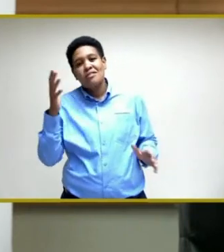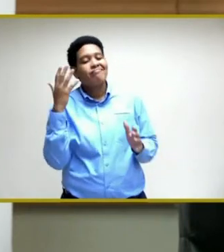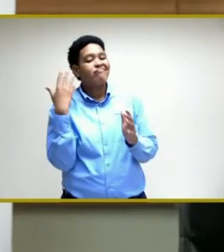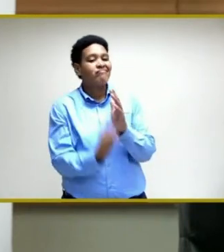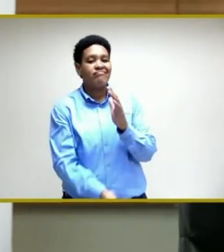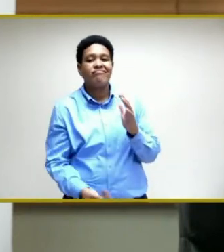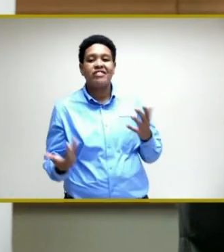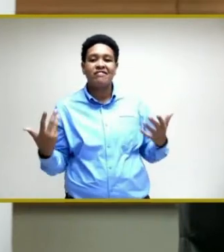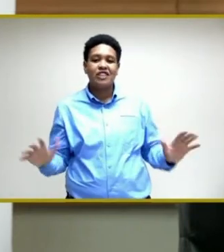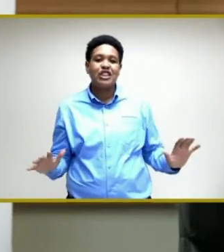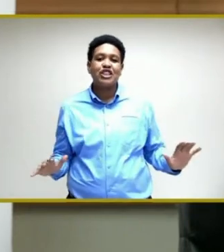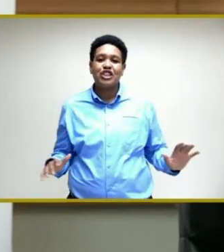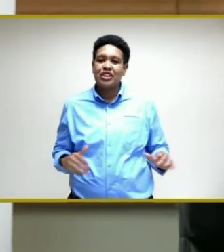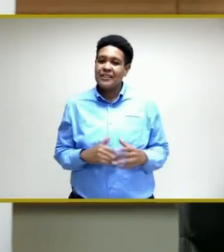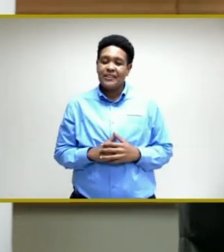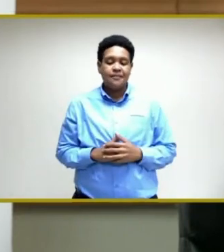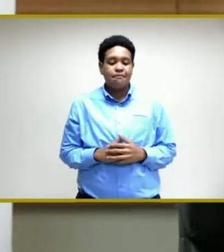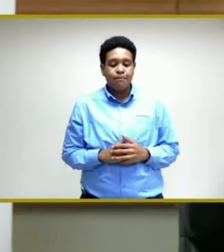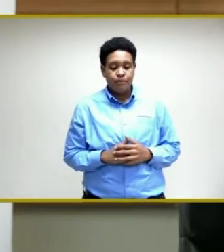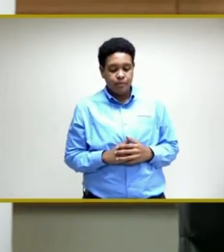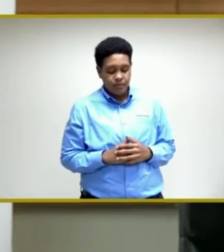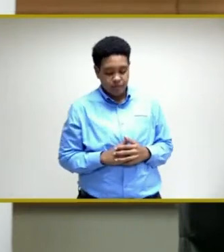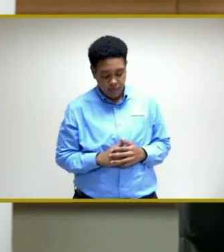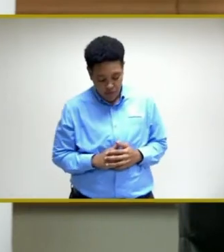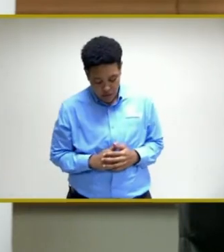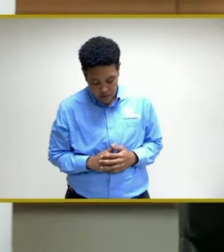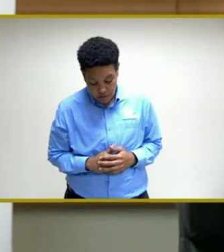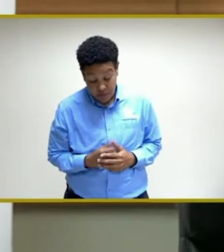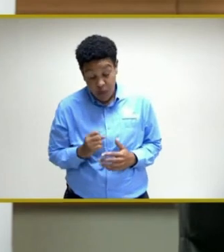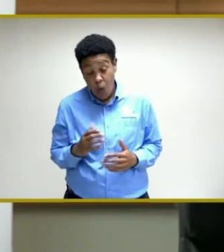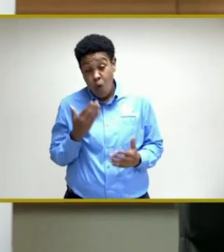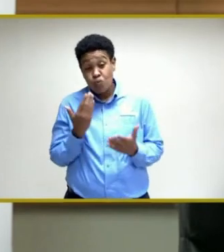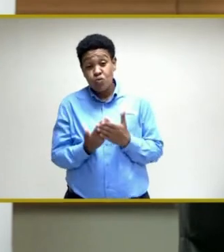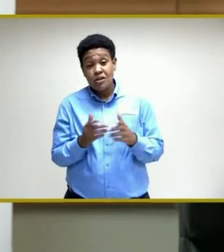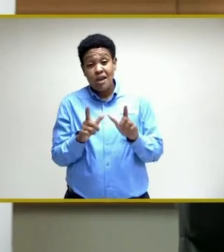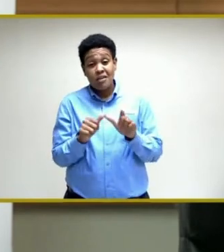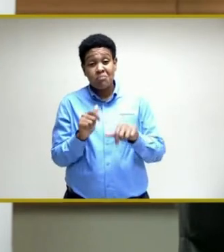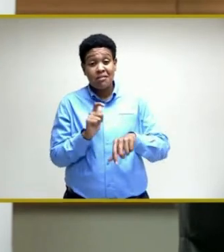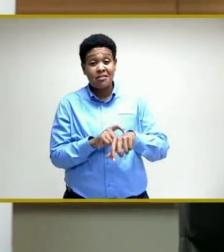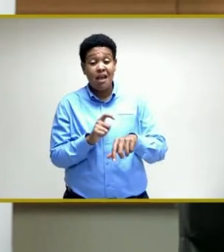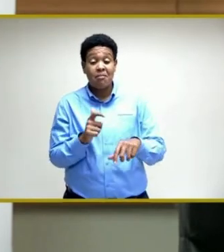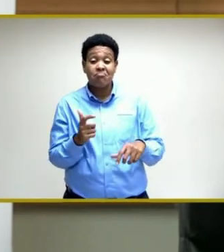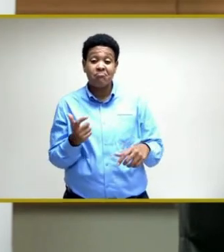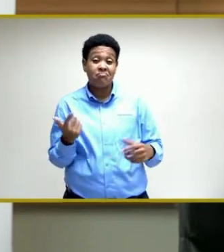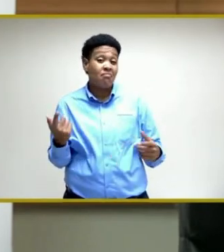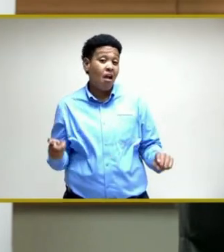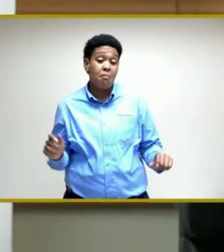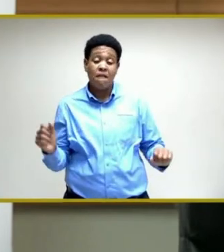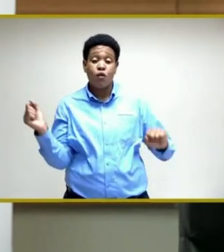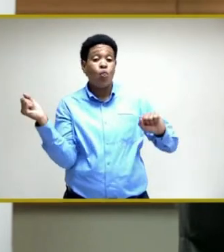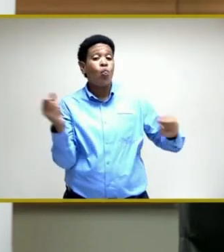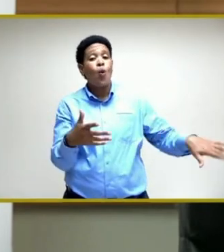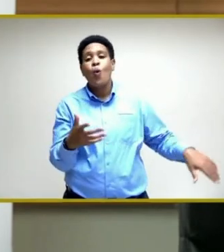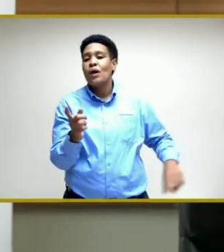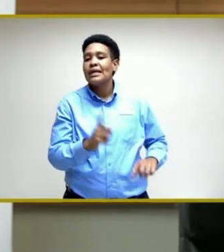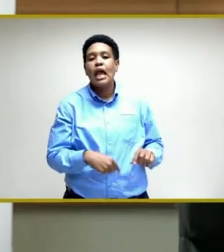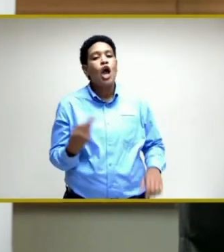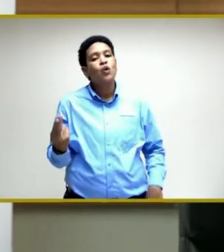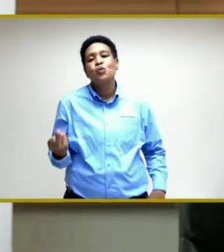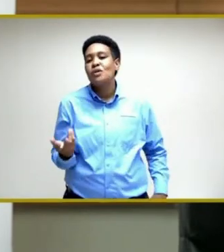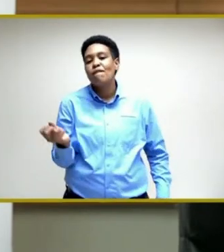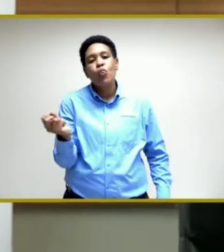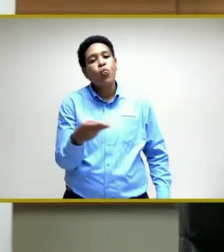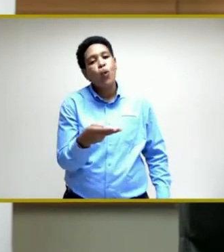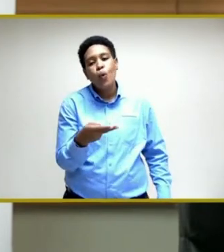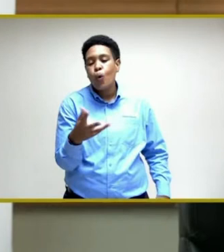achieved and are reached, and as a consequence, vaccines would have had to be discarded or